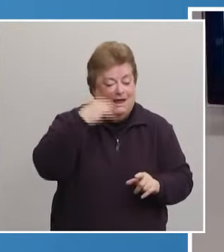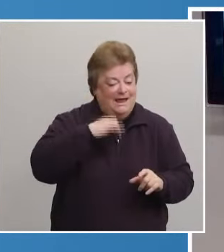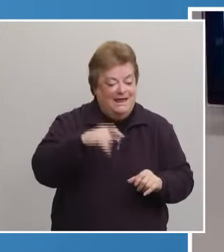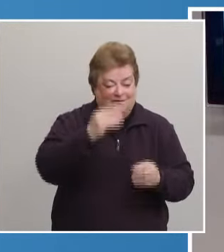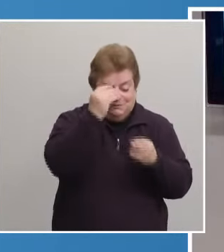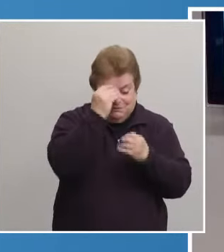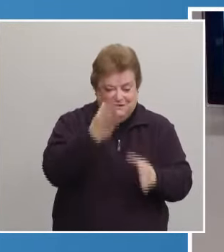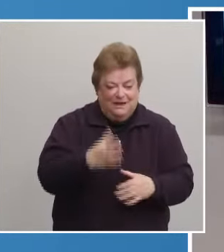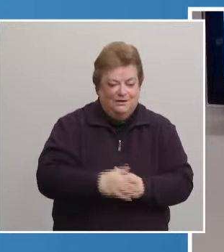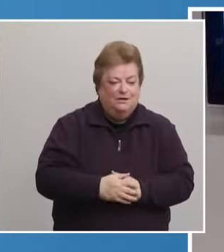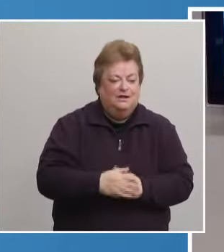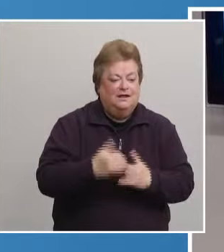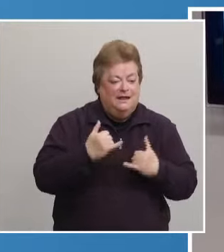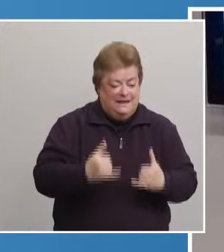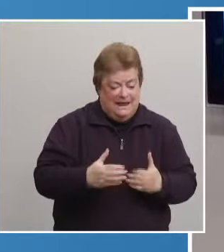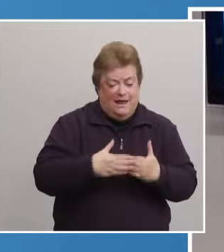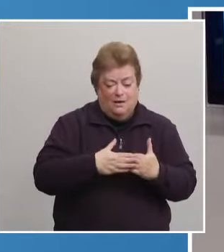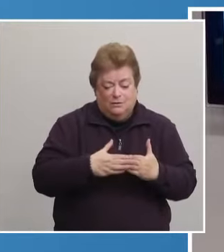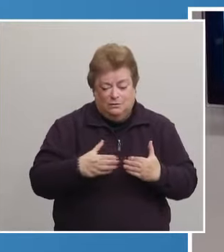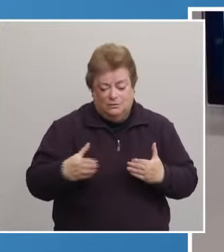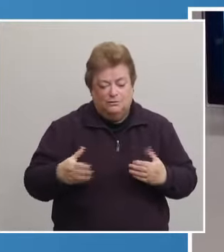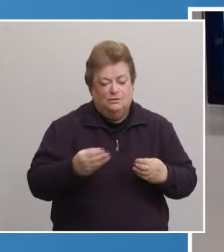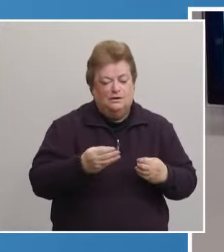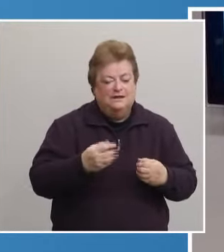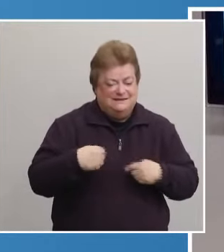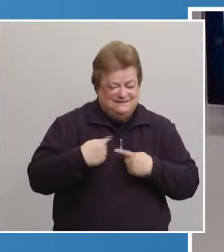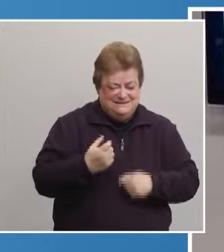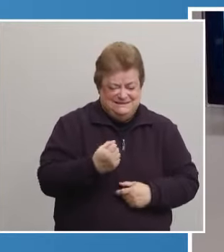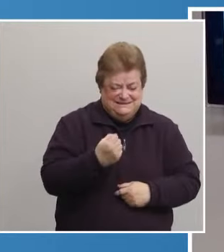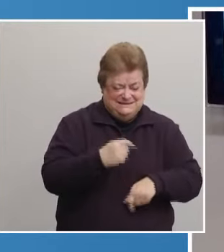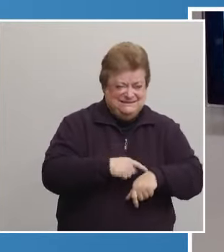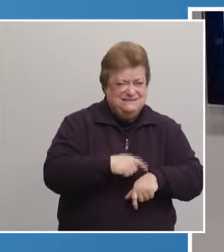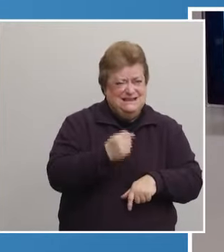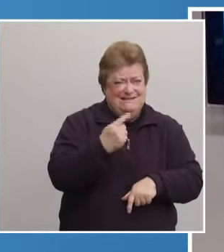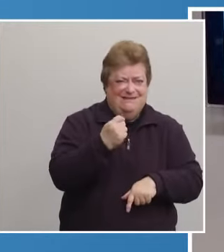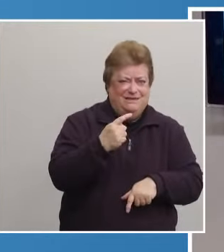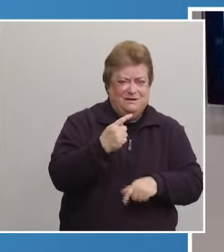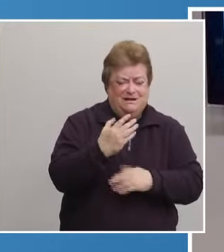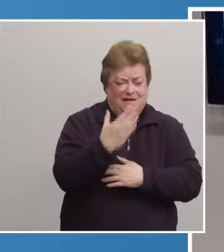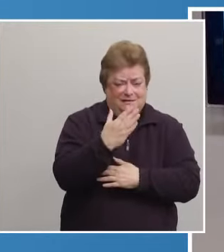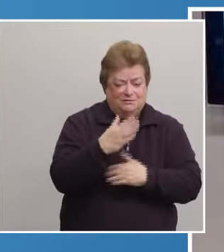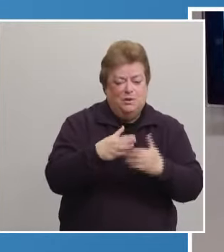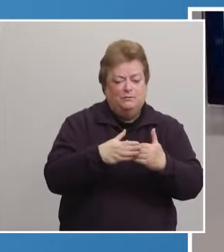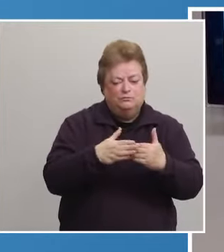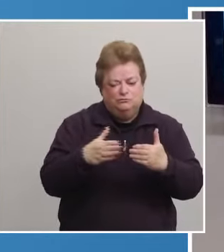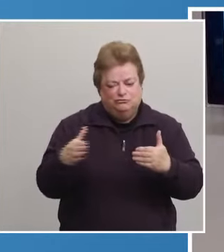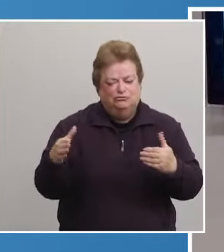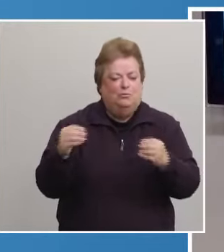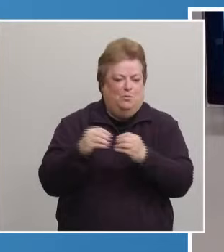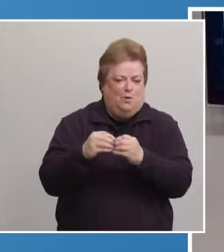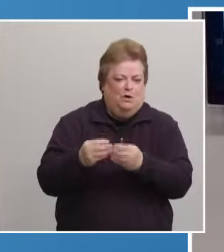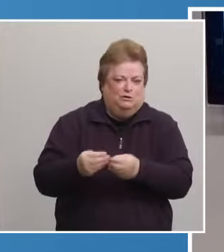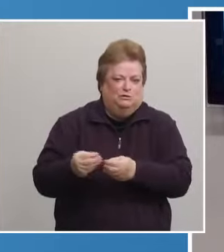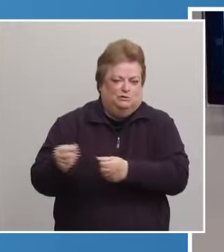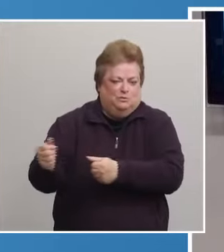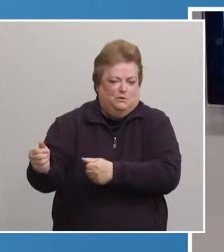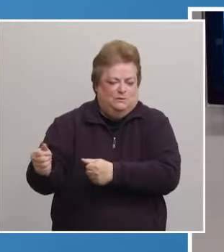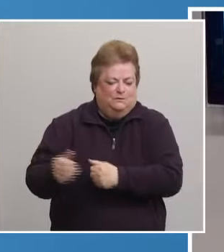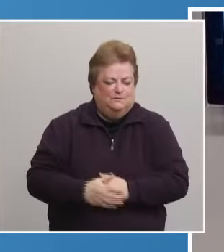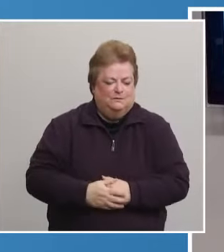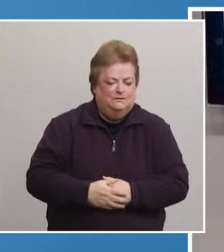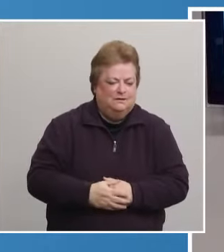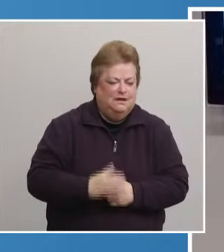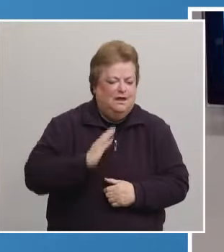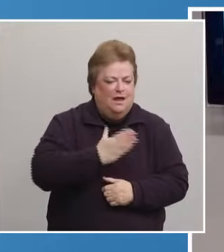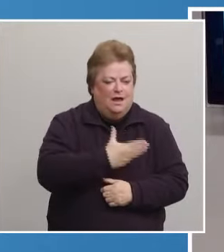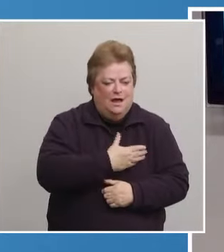know, it's been really running very smoothly since 11 o'clock, about 11 o'clock this morning. And all of our staff